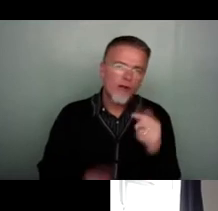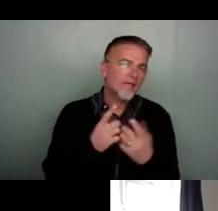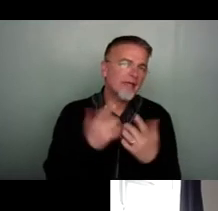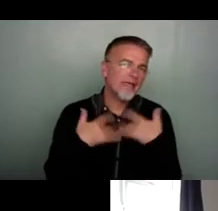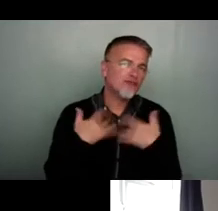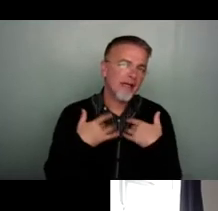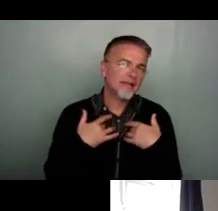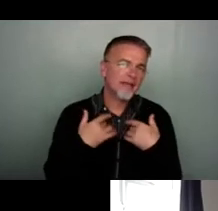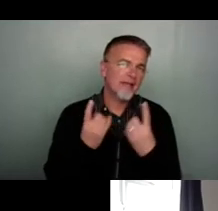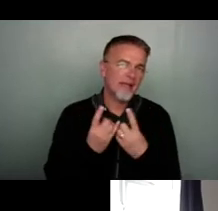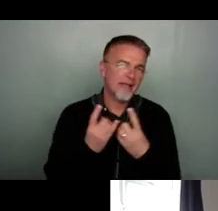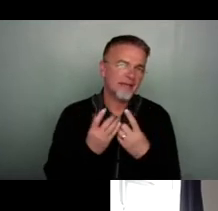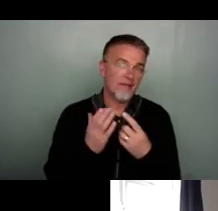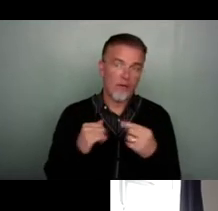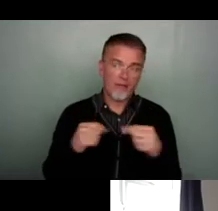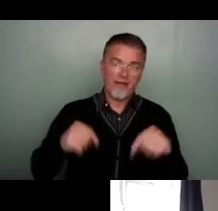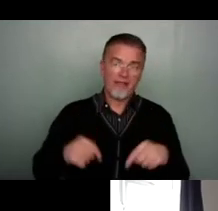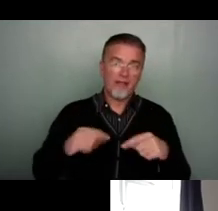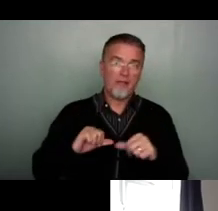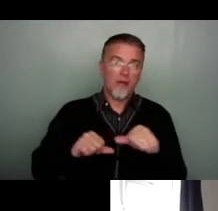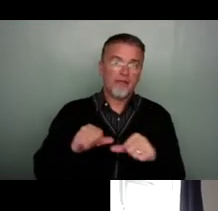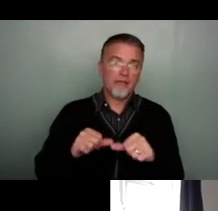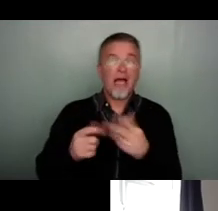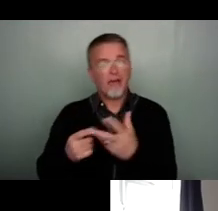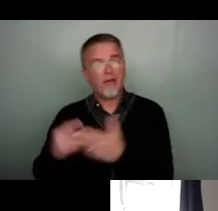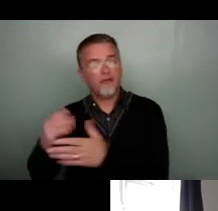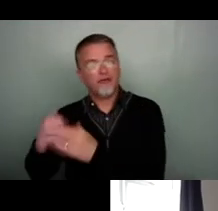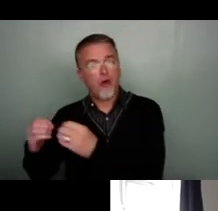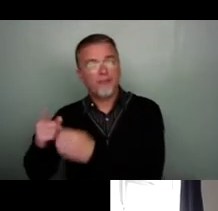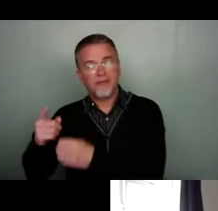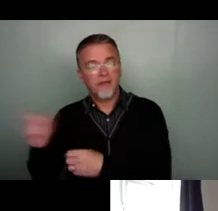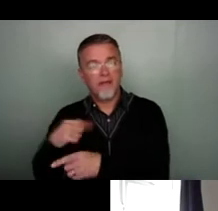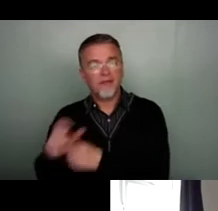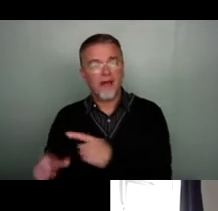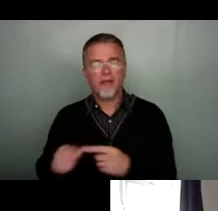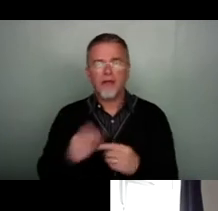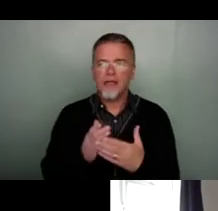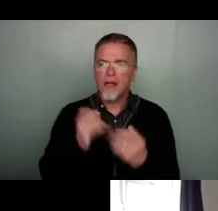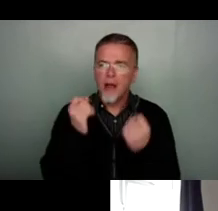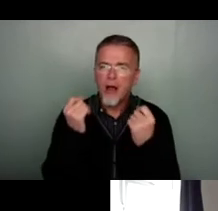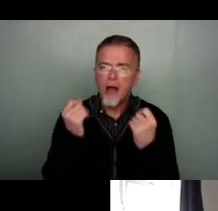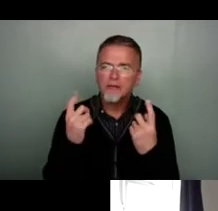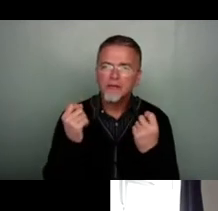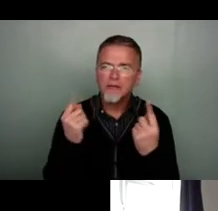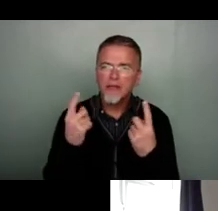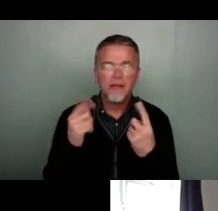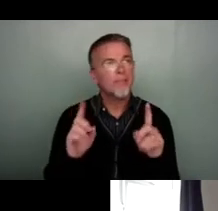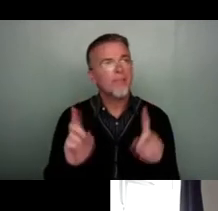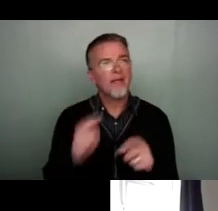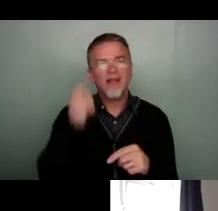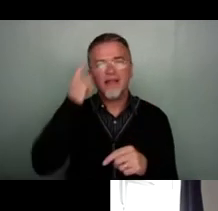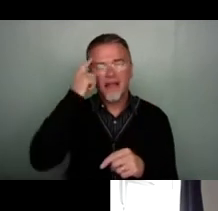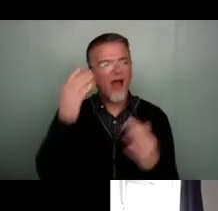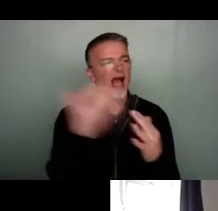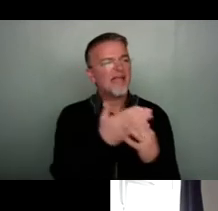things from this process and other jobs that I've done. Like really understanding that people think that doing